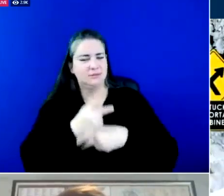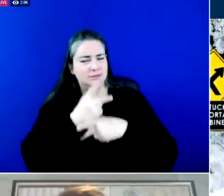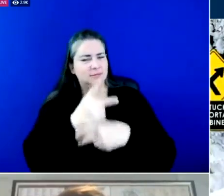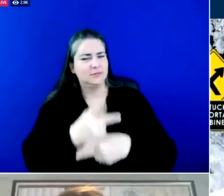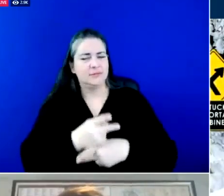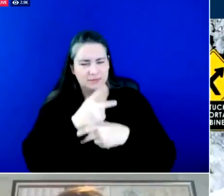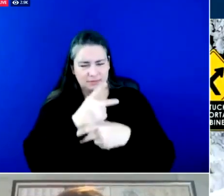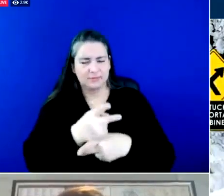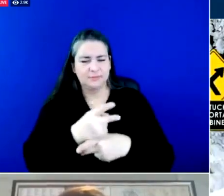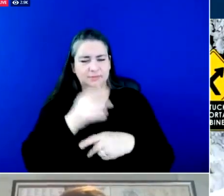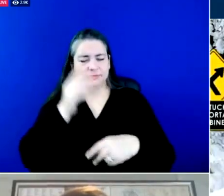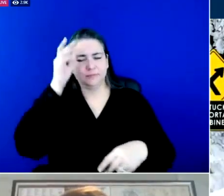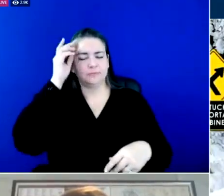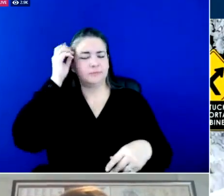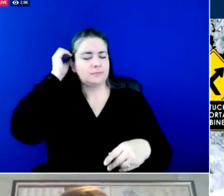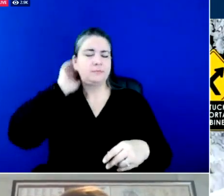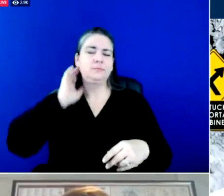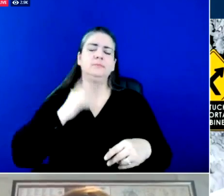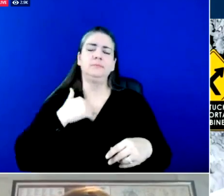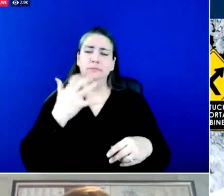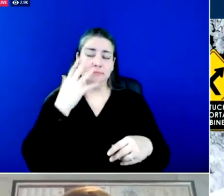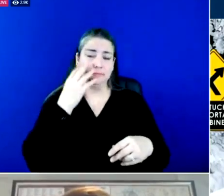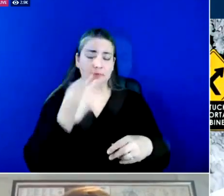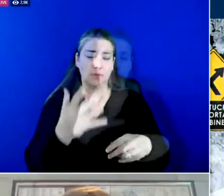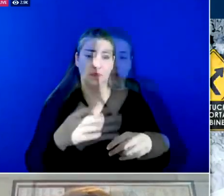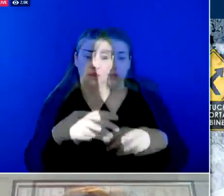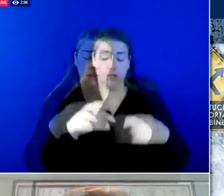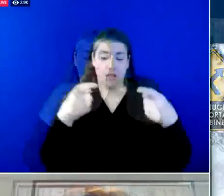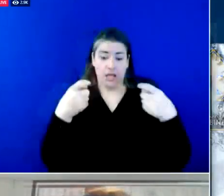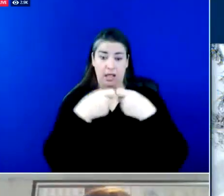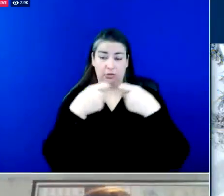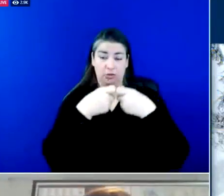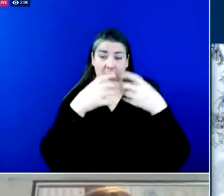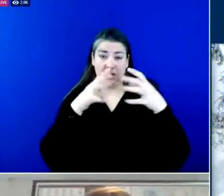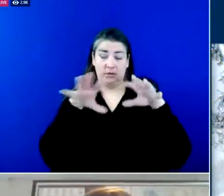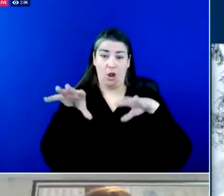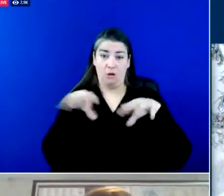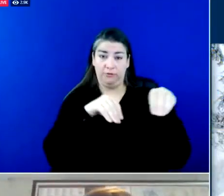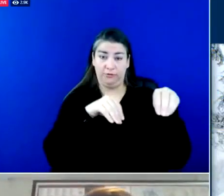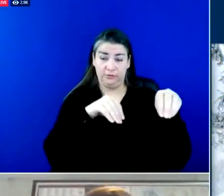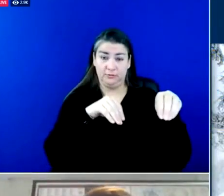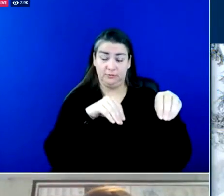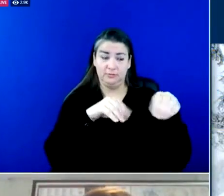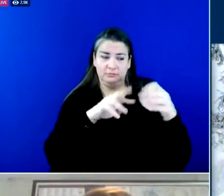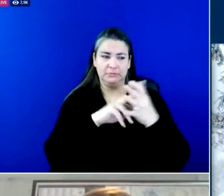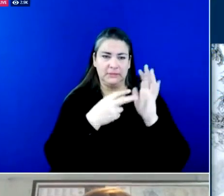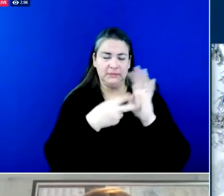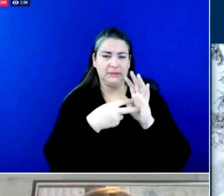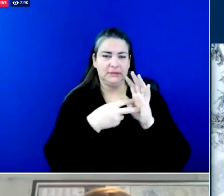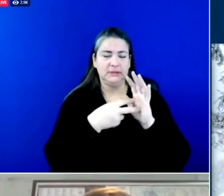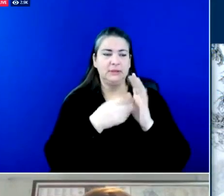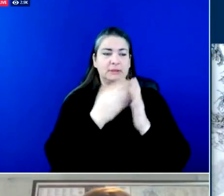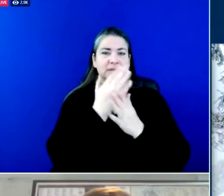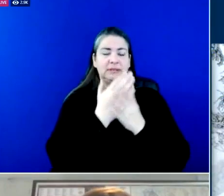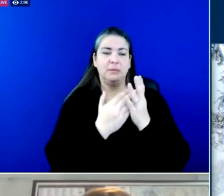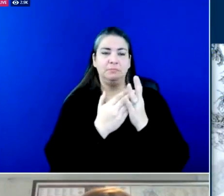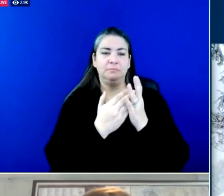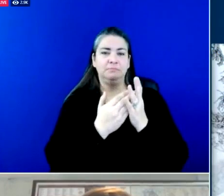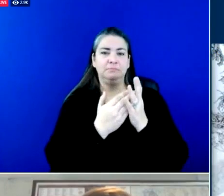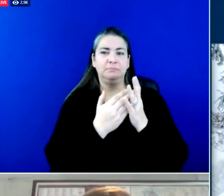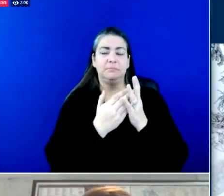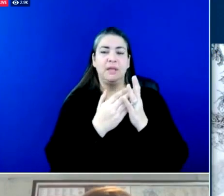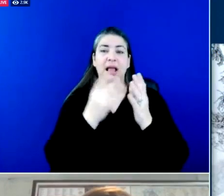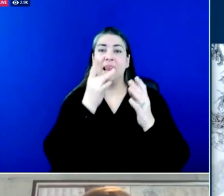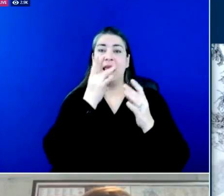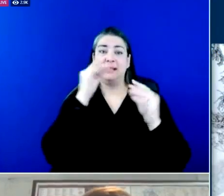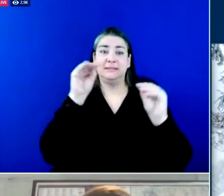information items power outages are going to mean some non-working traffic signals if you come